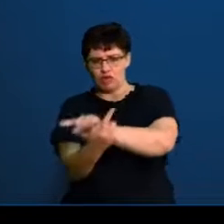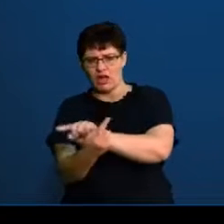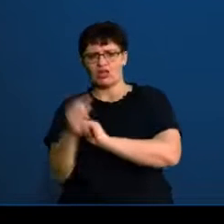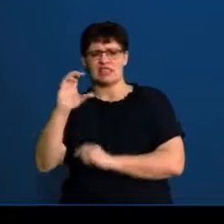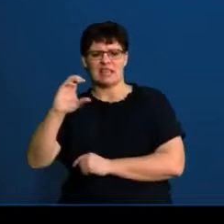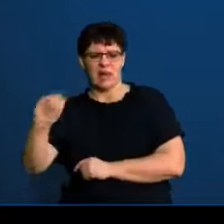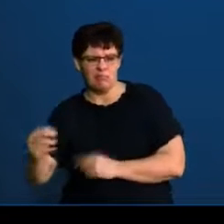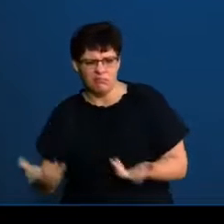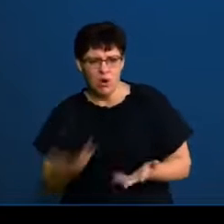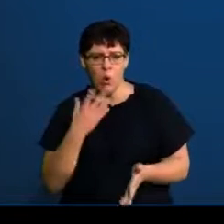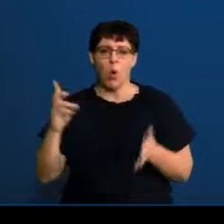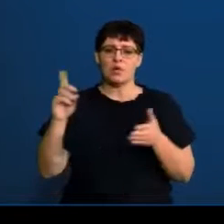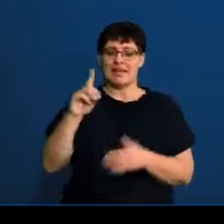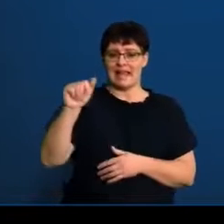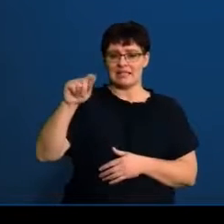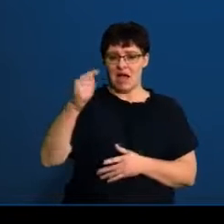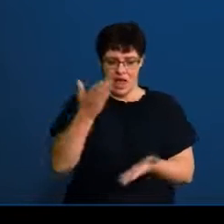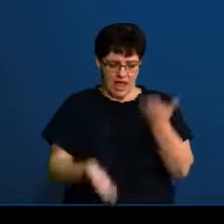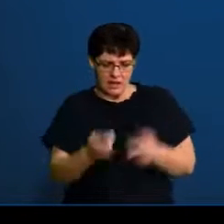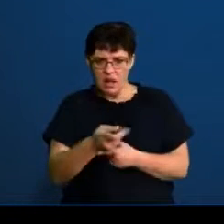handling and there might be probability.